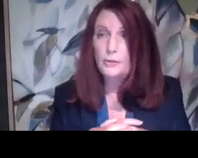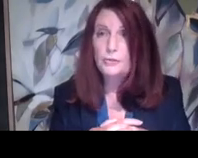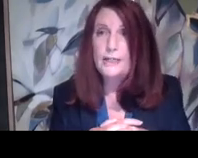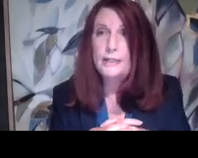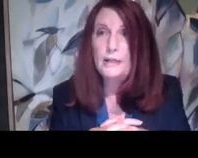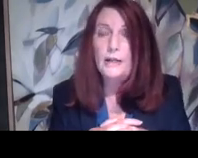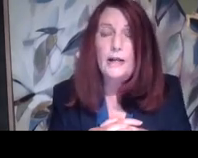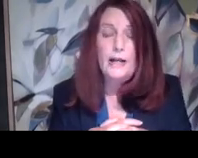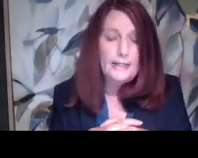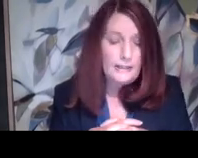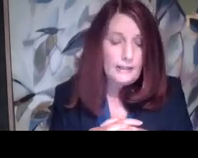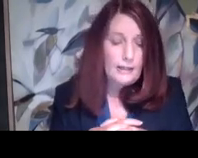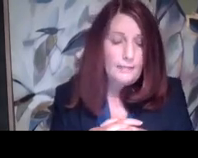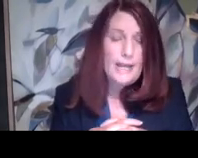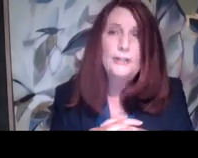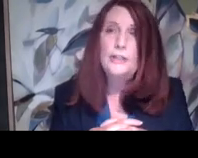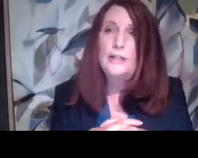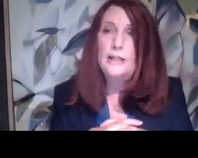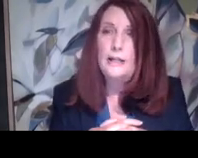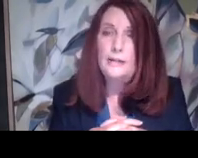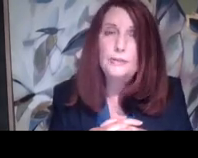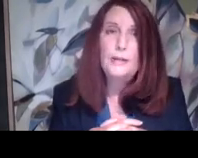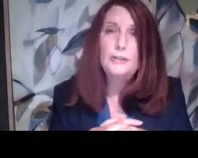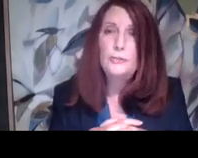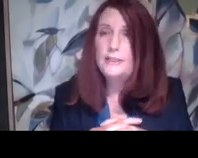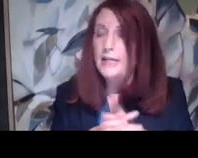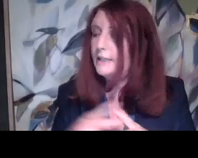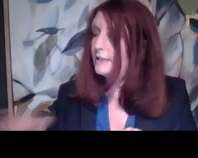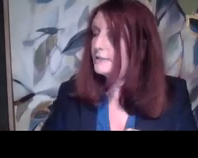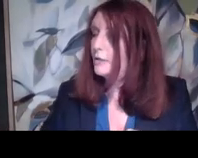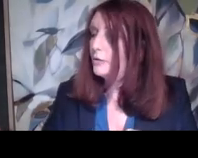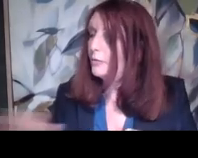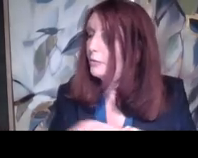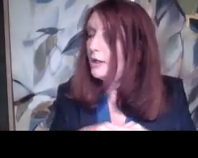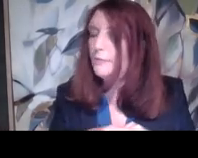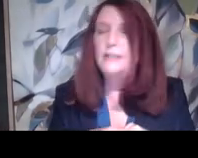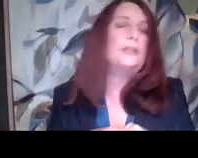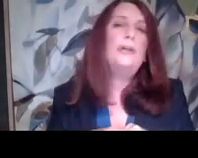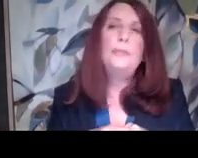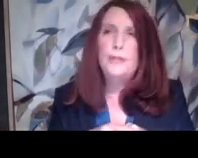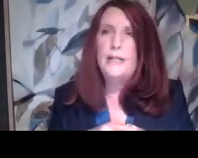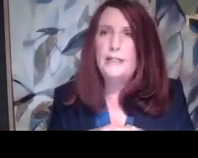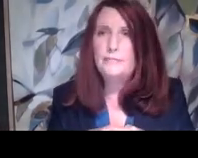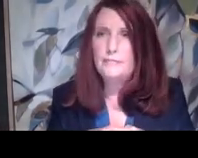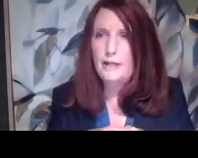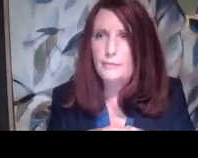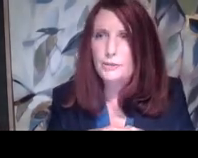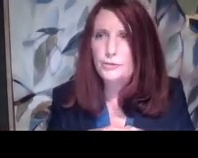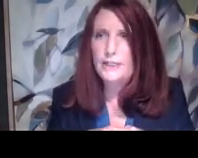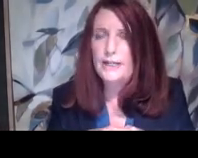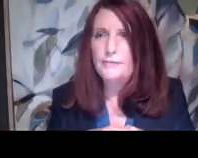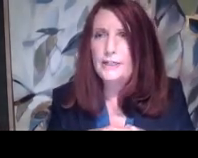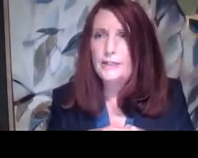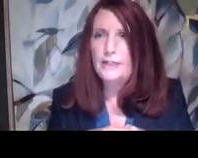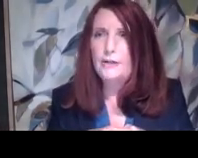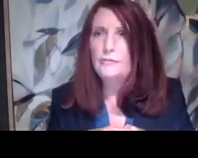needs to be more training. I can imagine that a response you would get is we already do training. Um, we